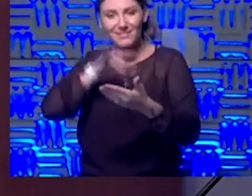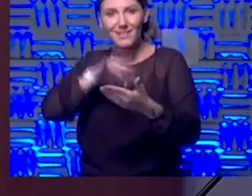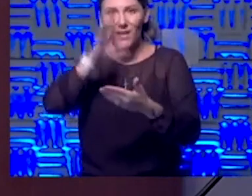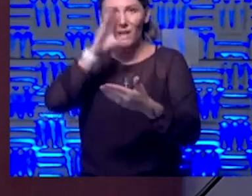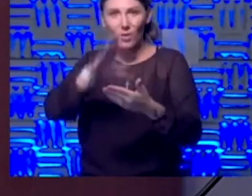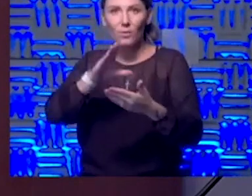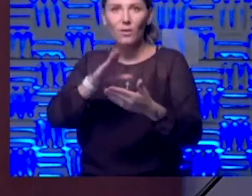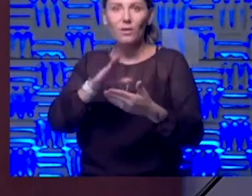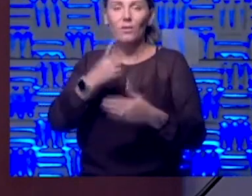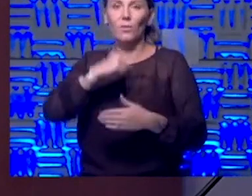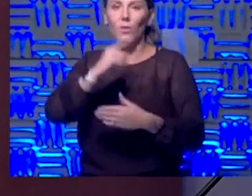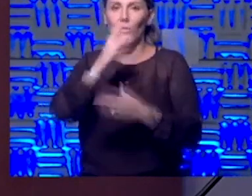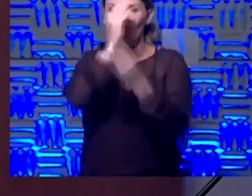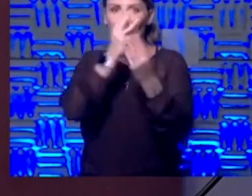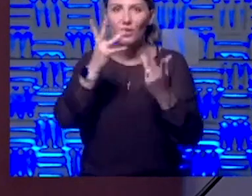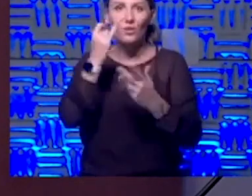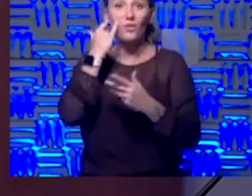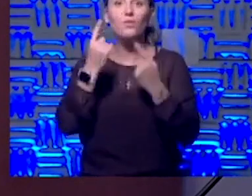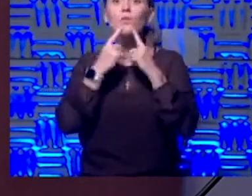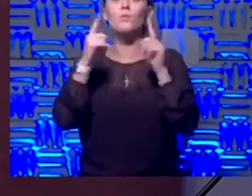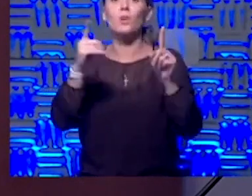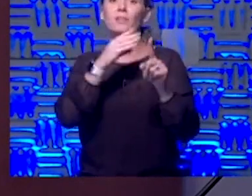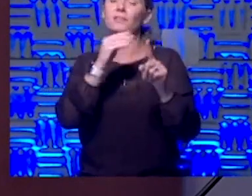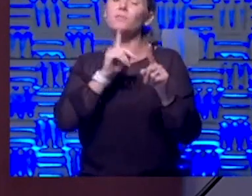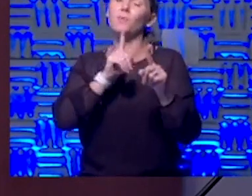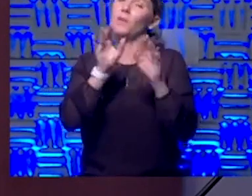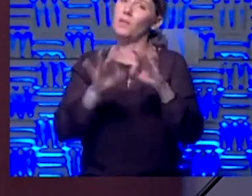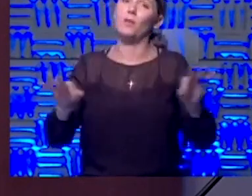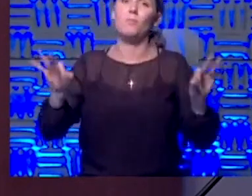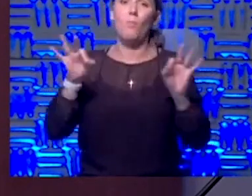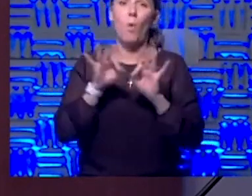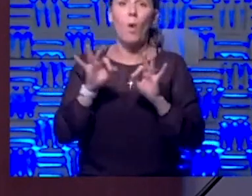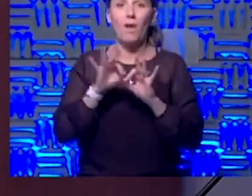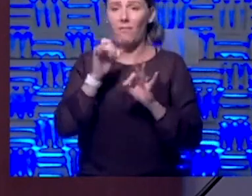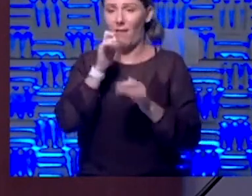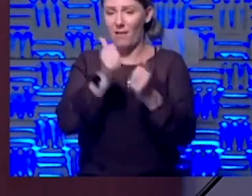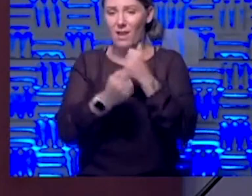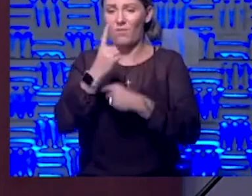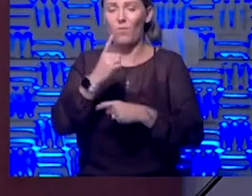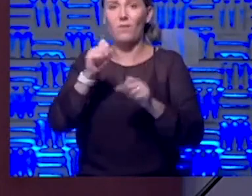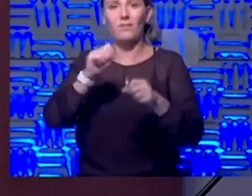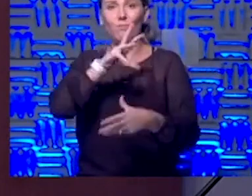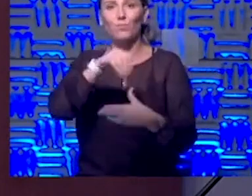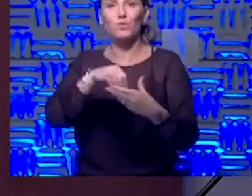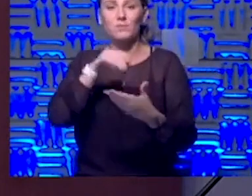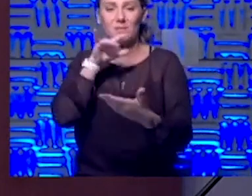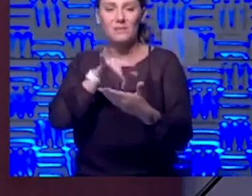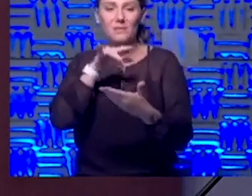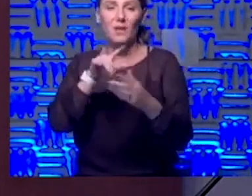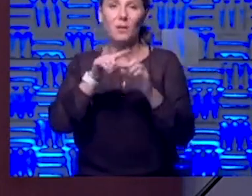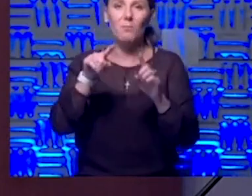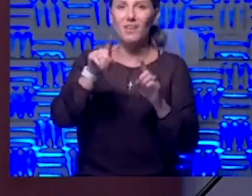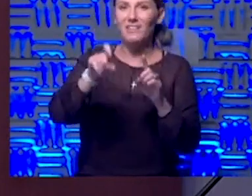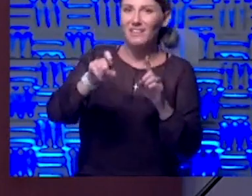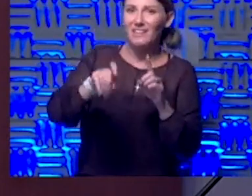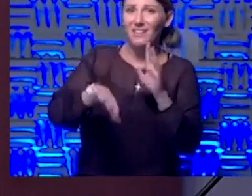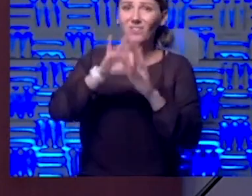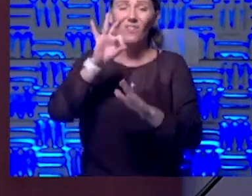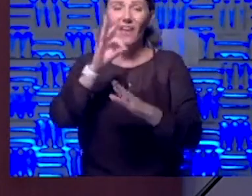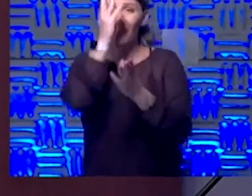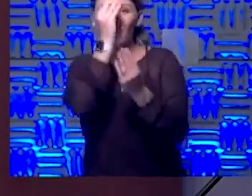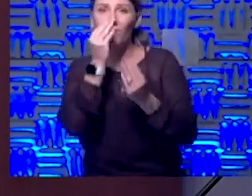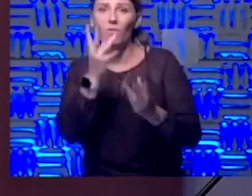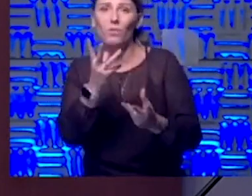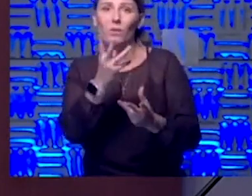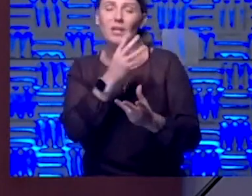know whether or not this is going to work. And it's going to be very important because not everybody can participate in a study, but we need to find out the information. We need to